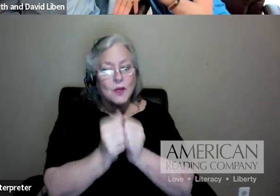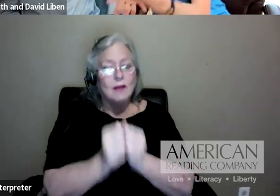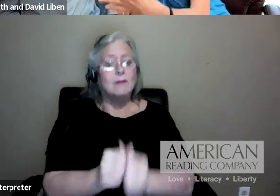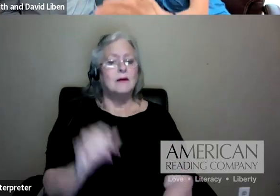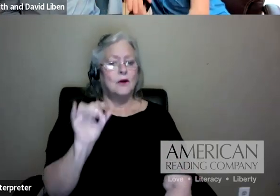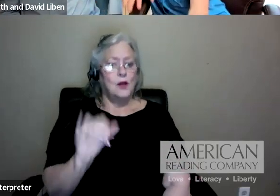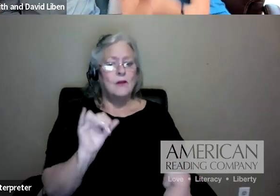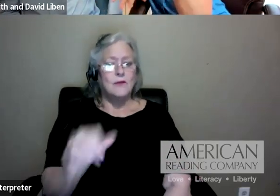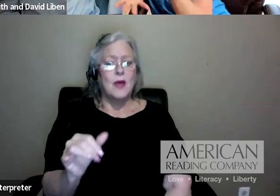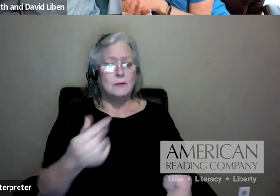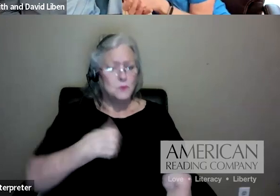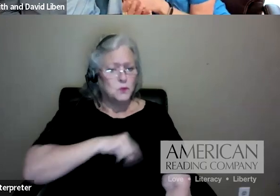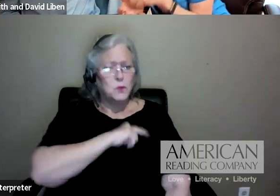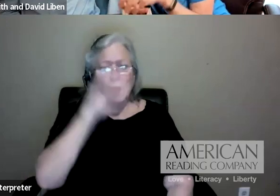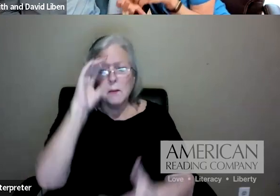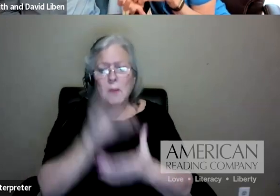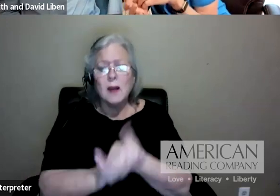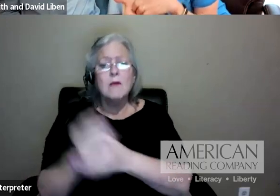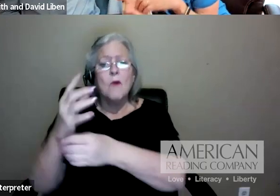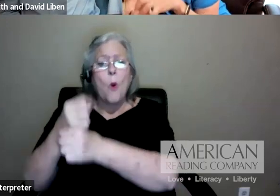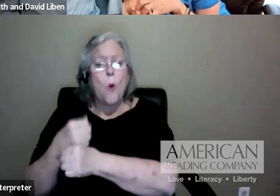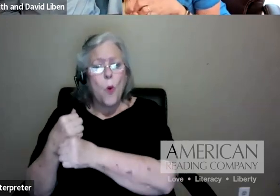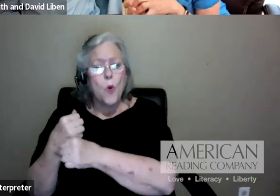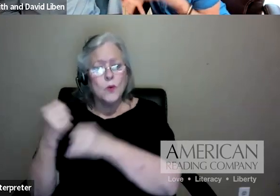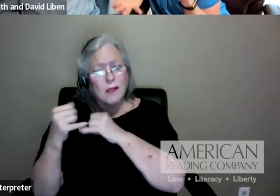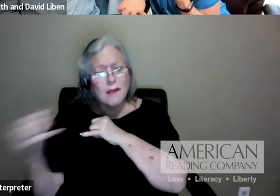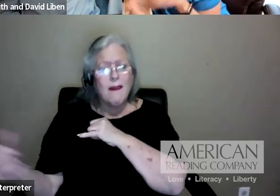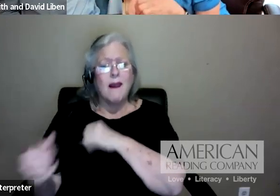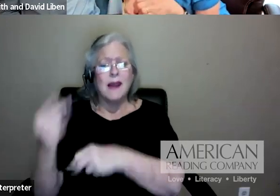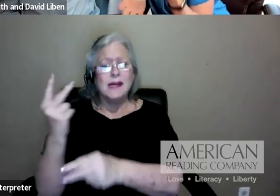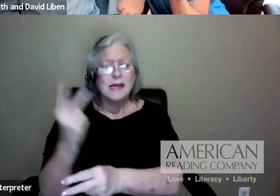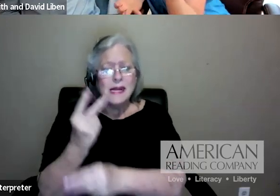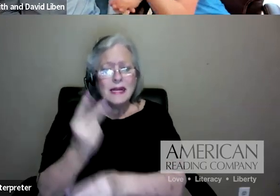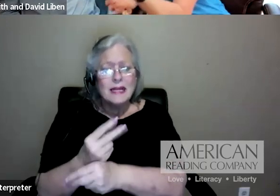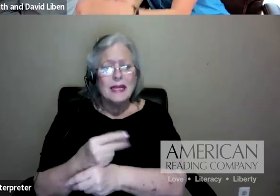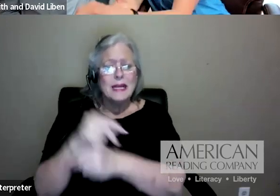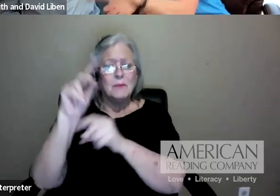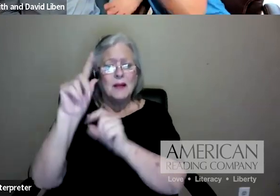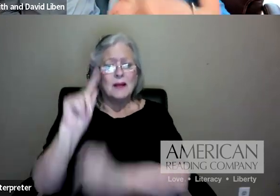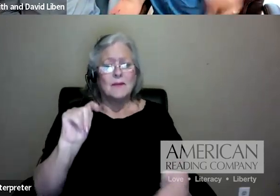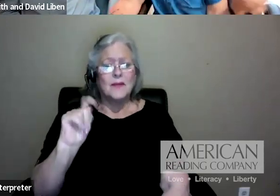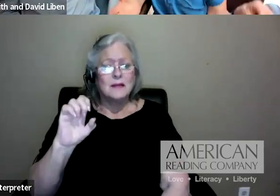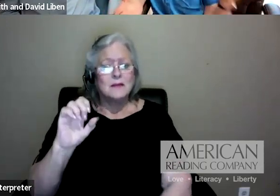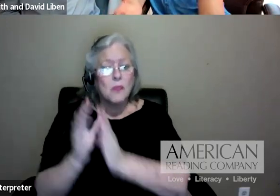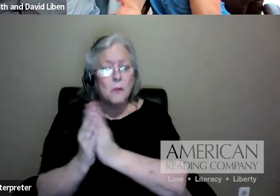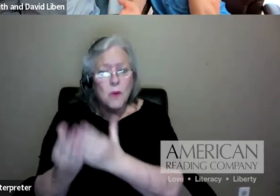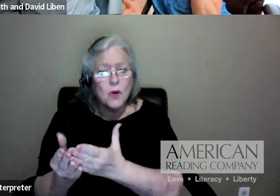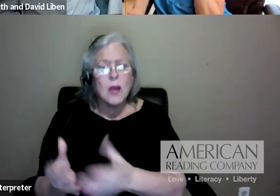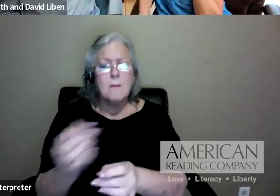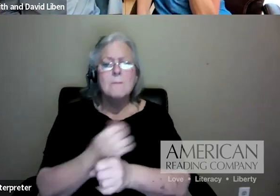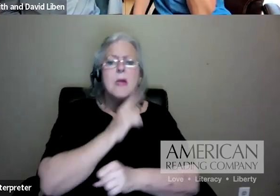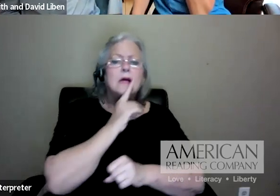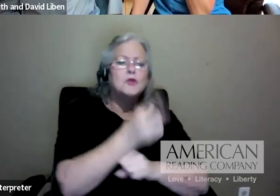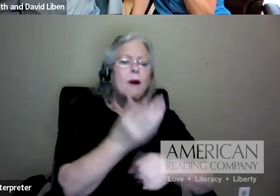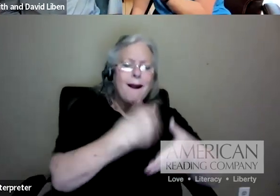hold the line, teach the text, but act, make sure there are access points, entry points and supports for teachers to support students. So I